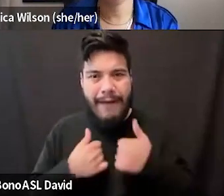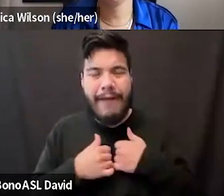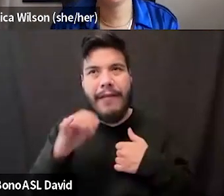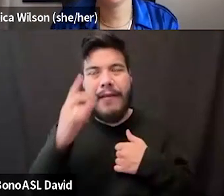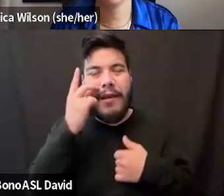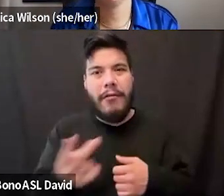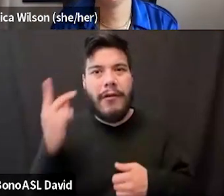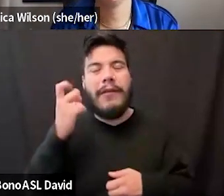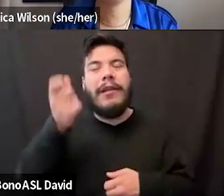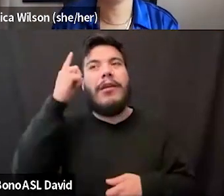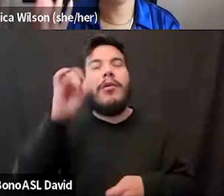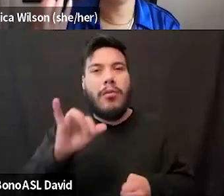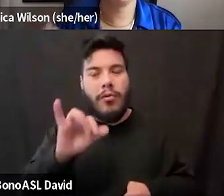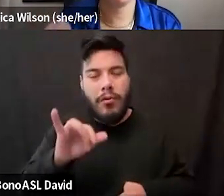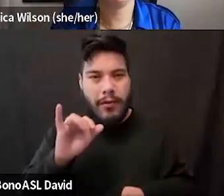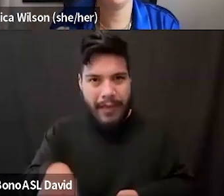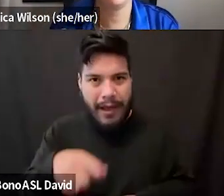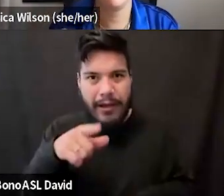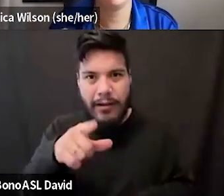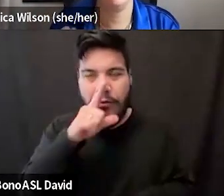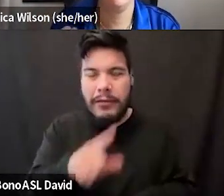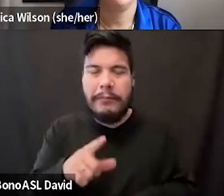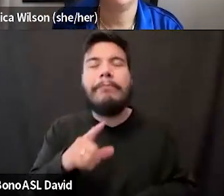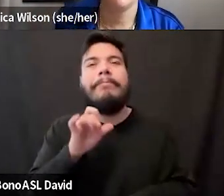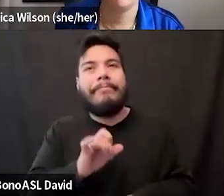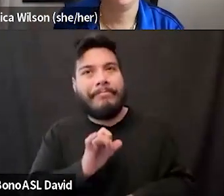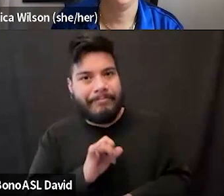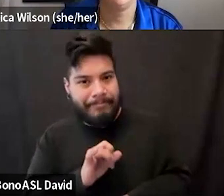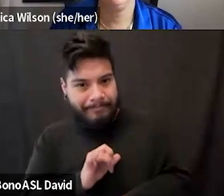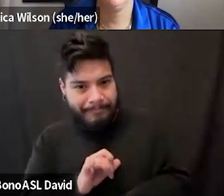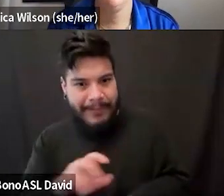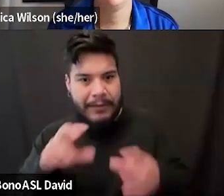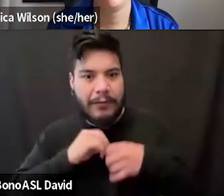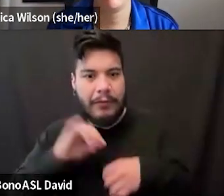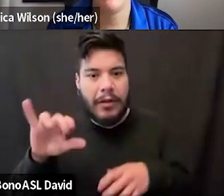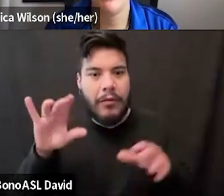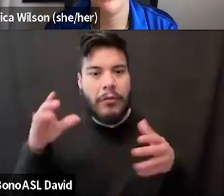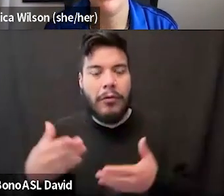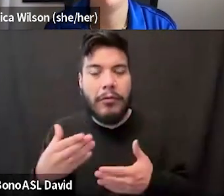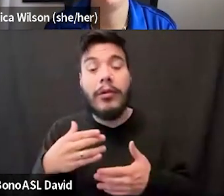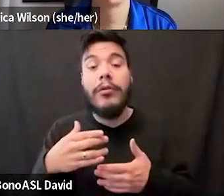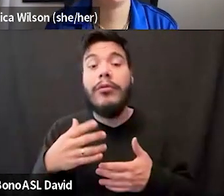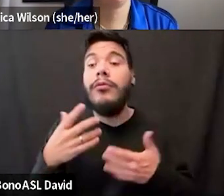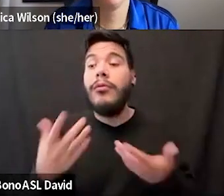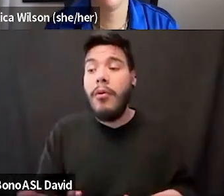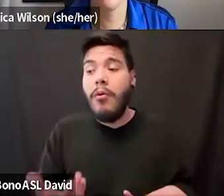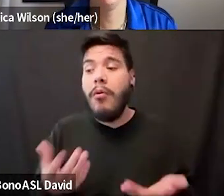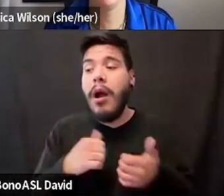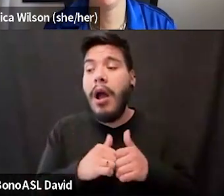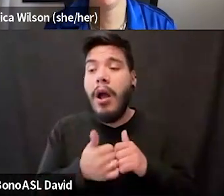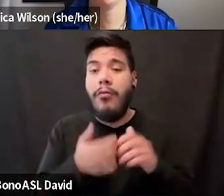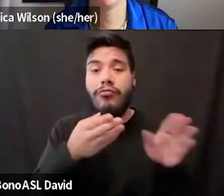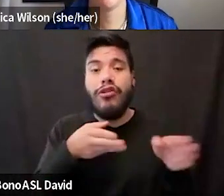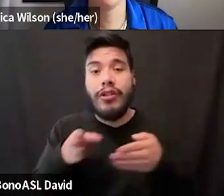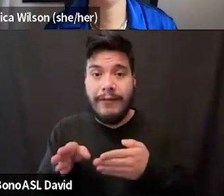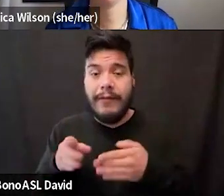was really palpable from that room. So in the rewriting, you know, I